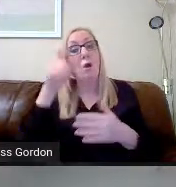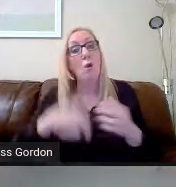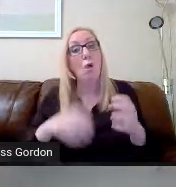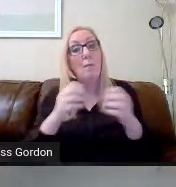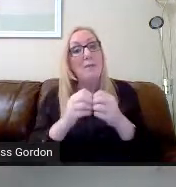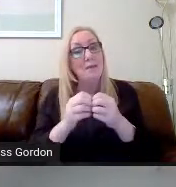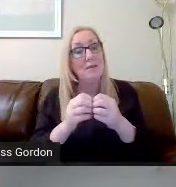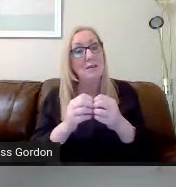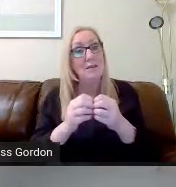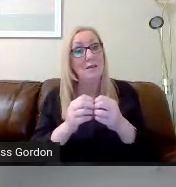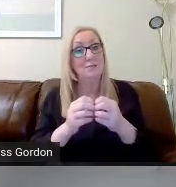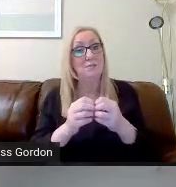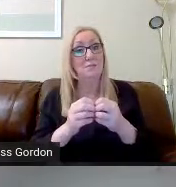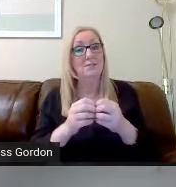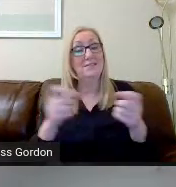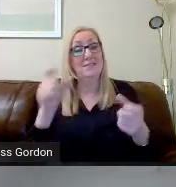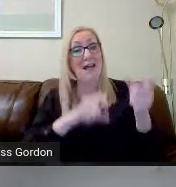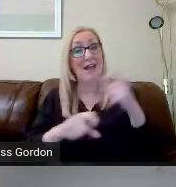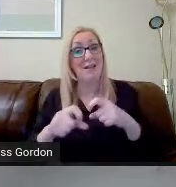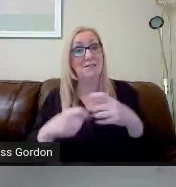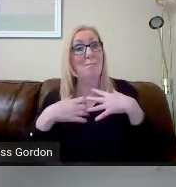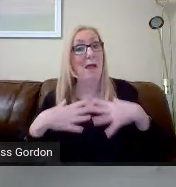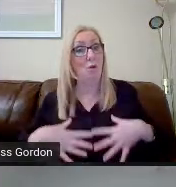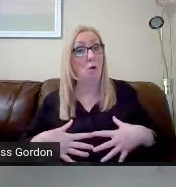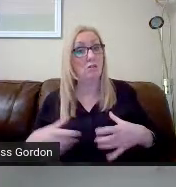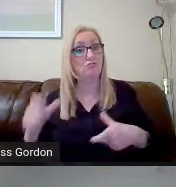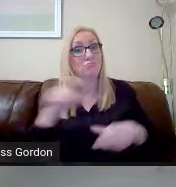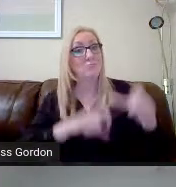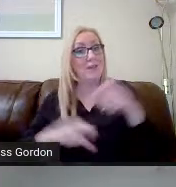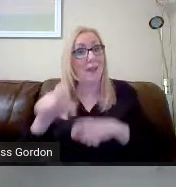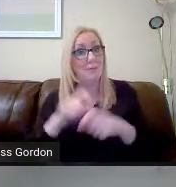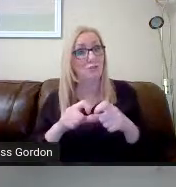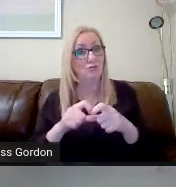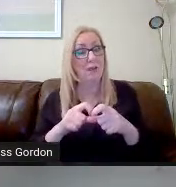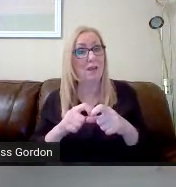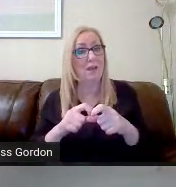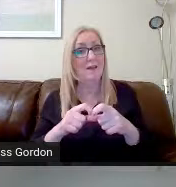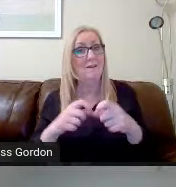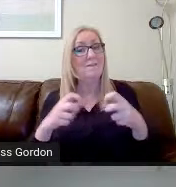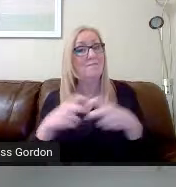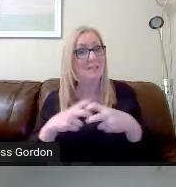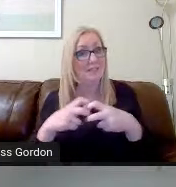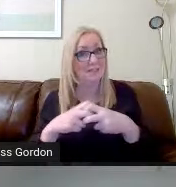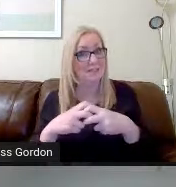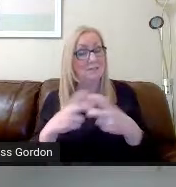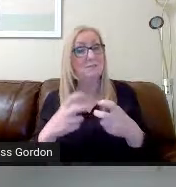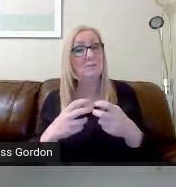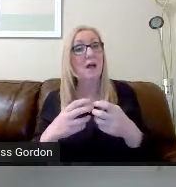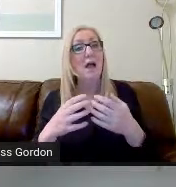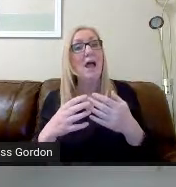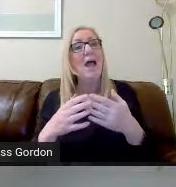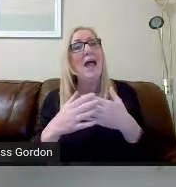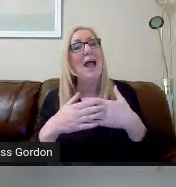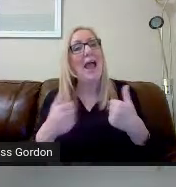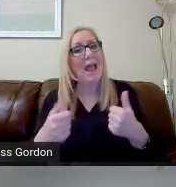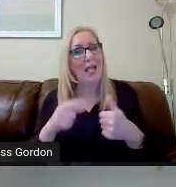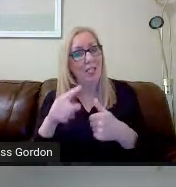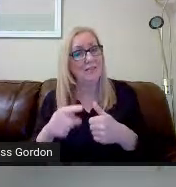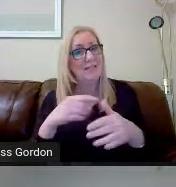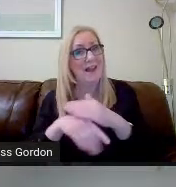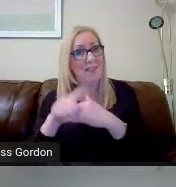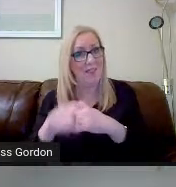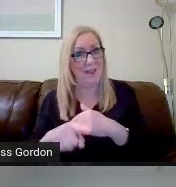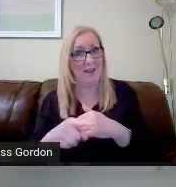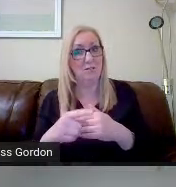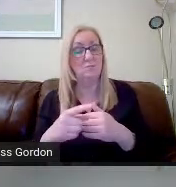sciences, biology, chemistry, and physics. Health sector is in there. And again, that was introduced in this